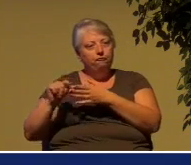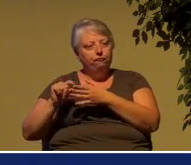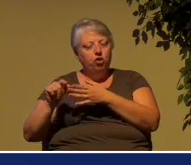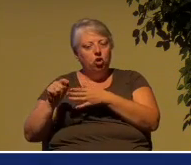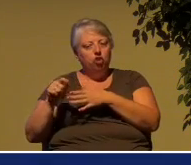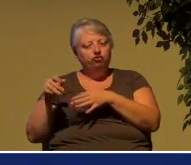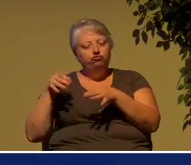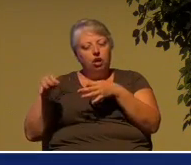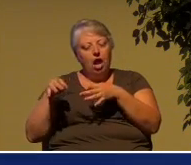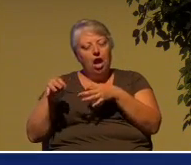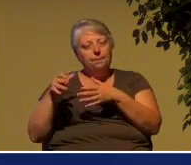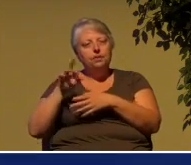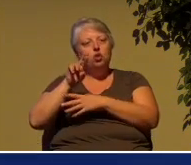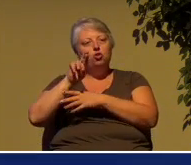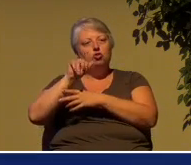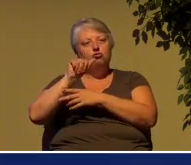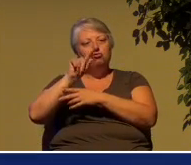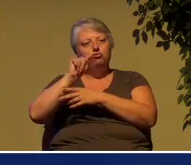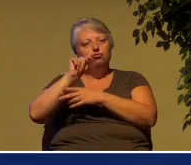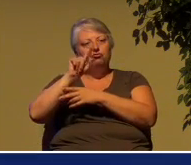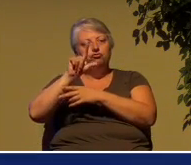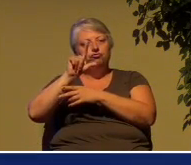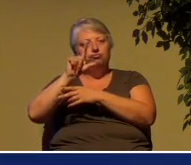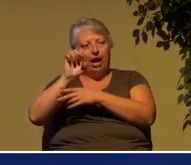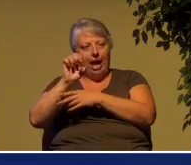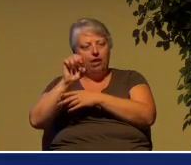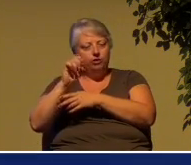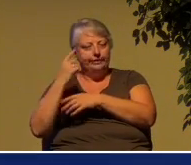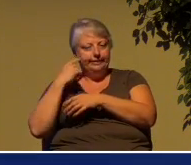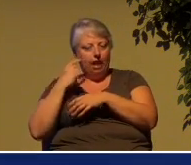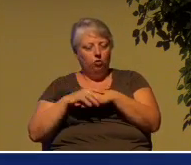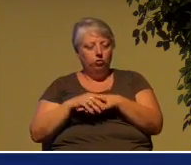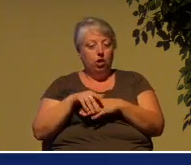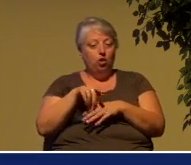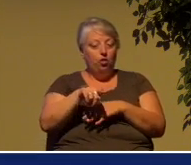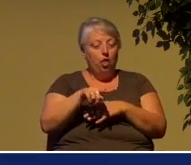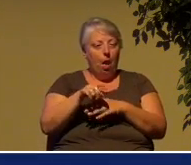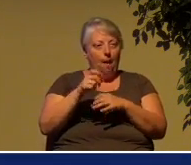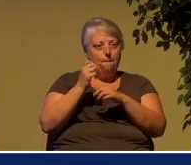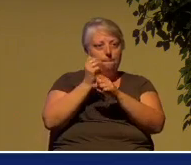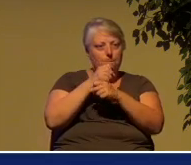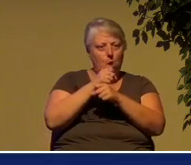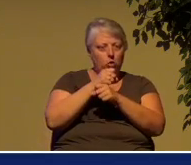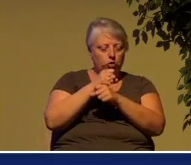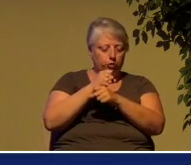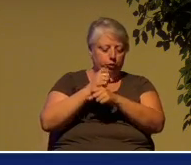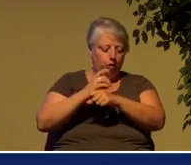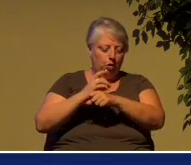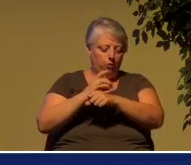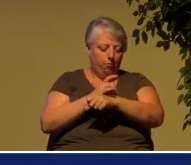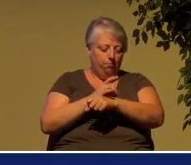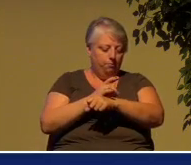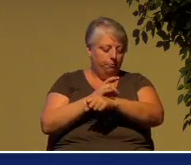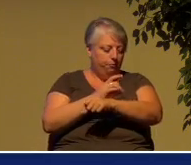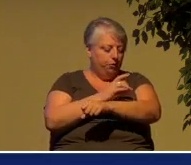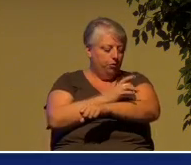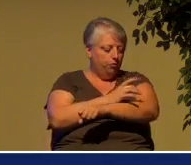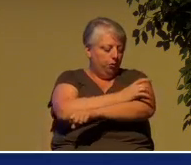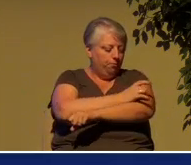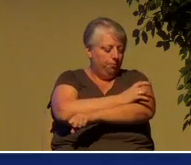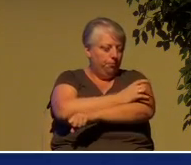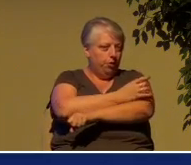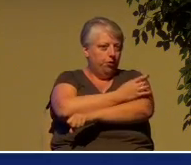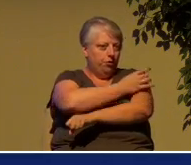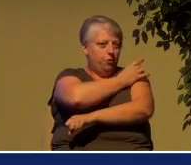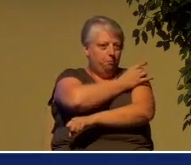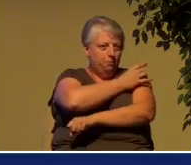sound, and the bones came together bone to bone. I wonder how many of you here